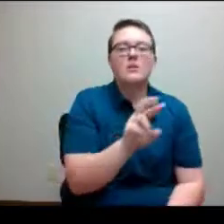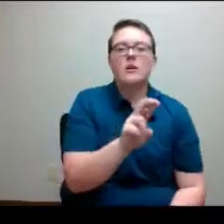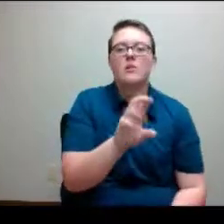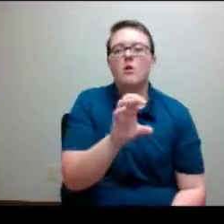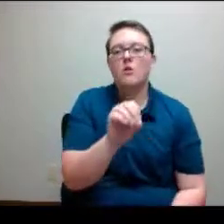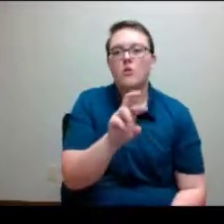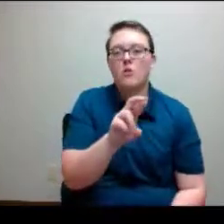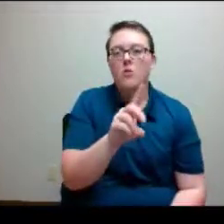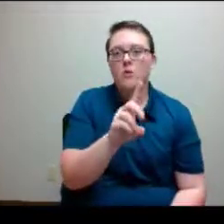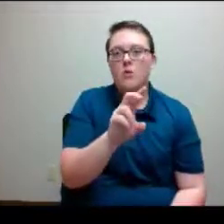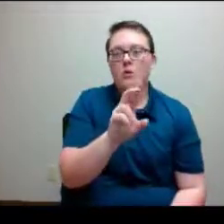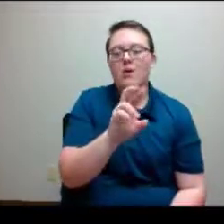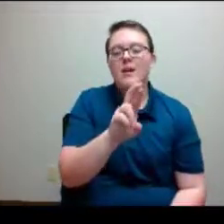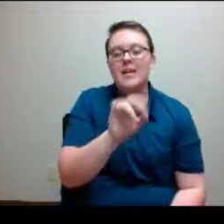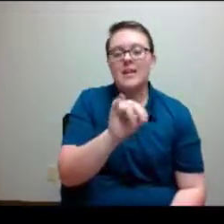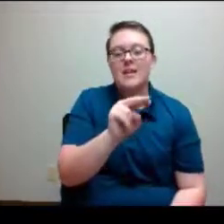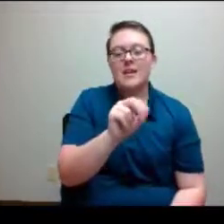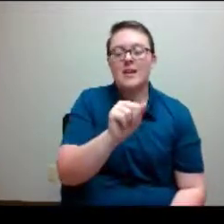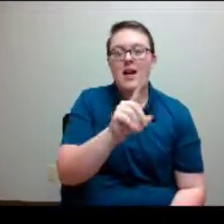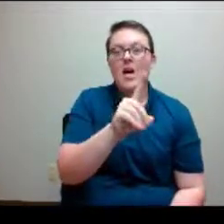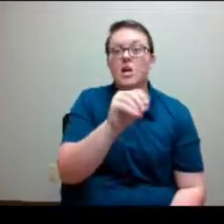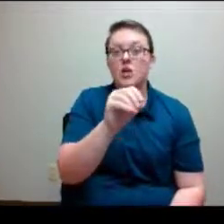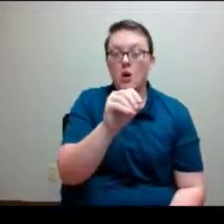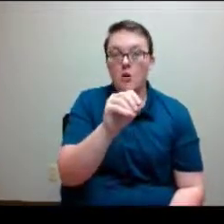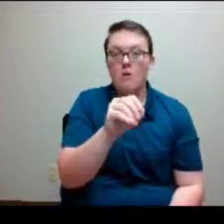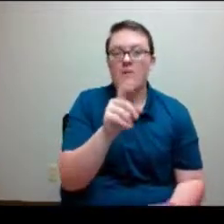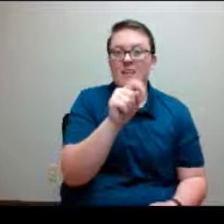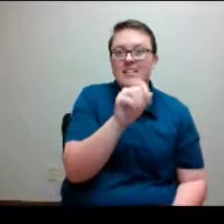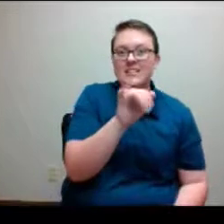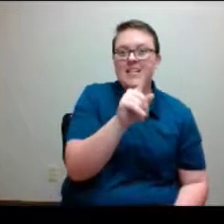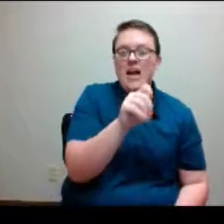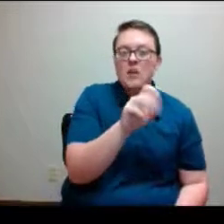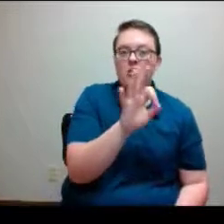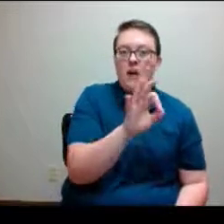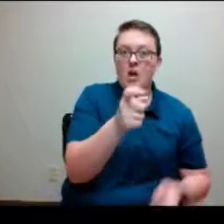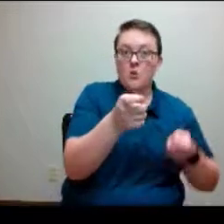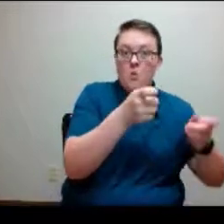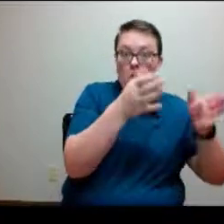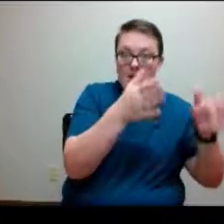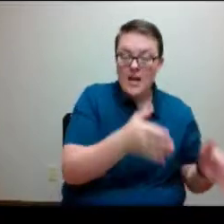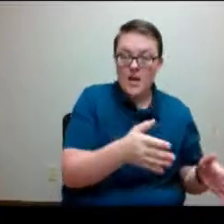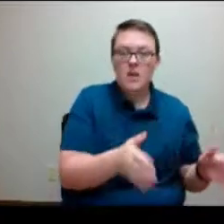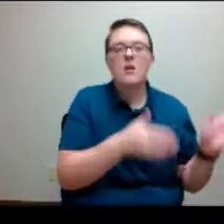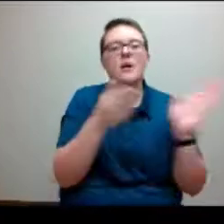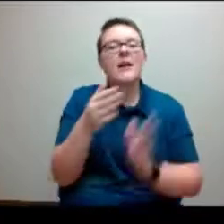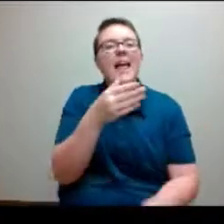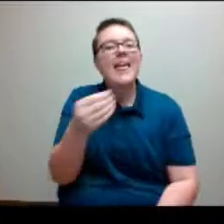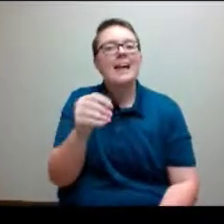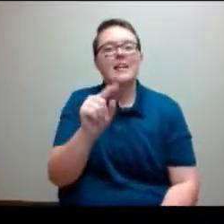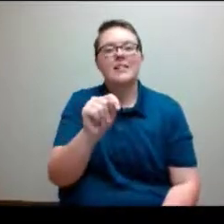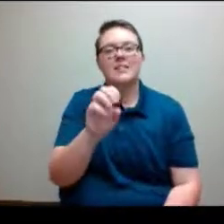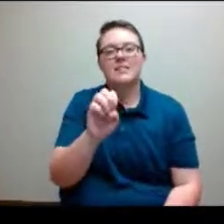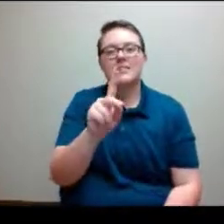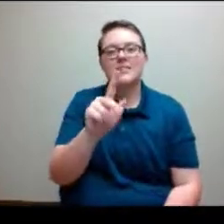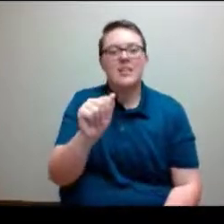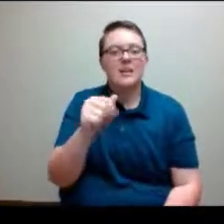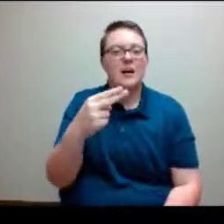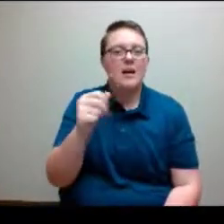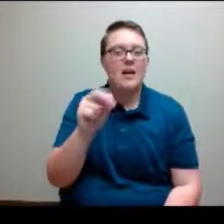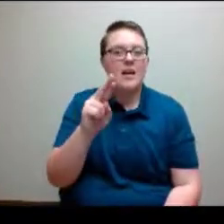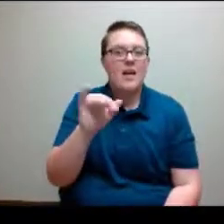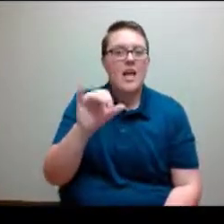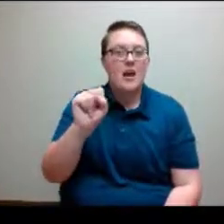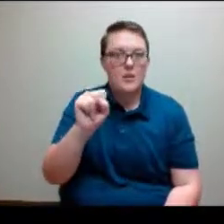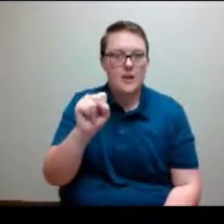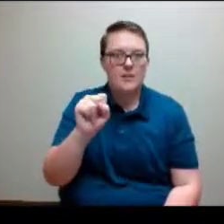coordinator, as well as Katika Harris, our Title IX compliance officer. And so by doing that, you're meeting your requirement to share